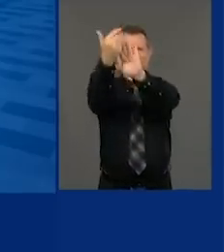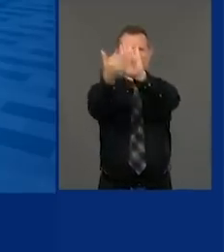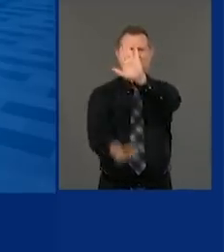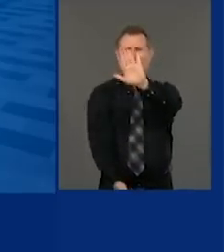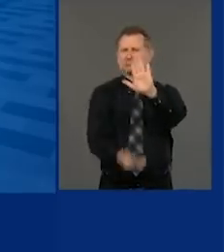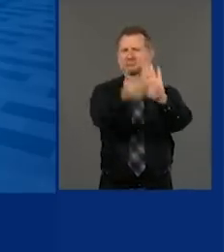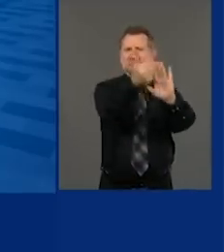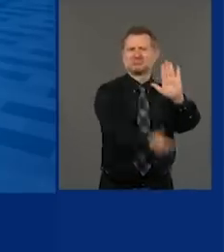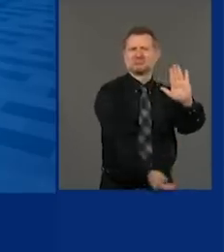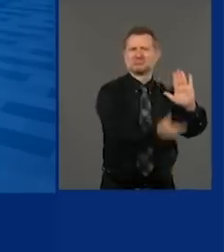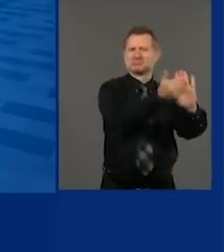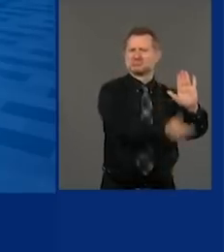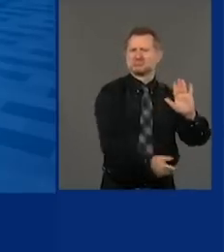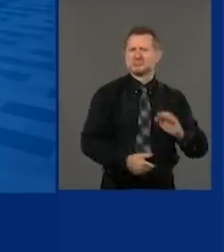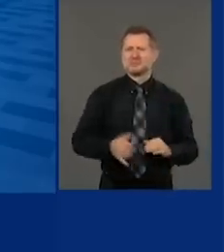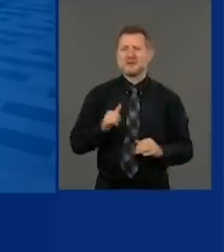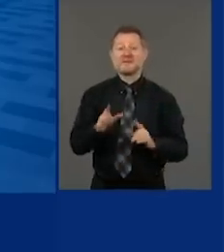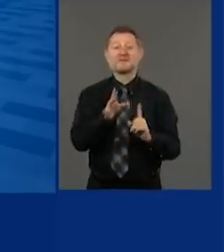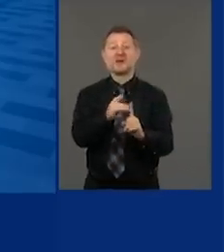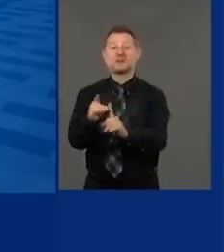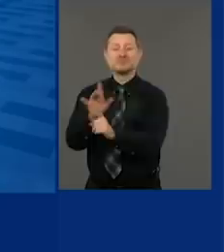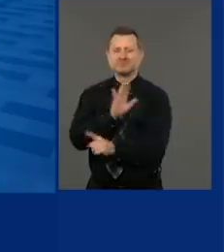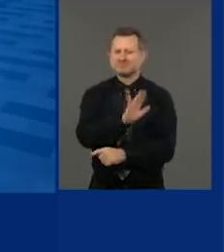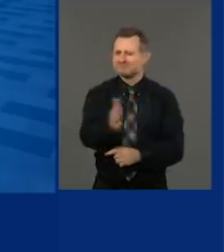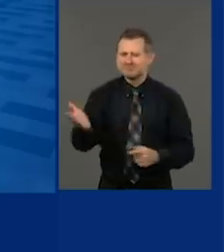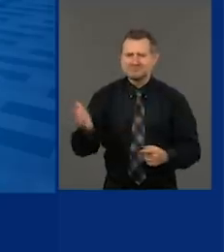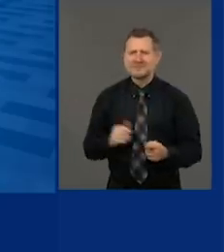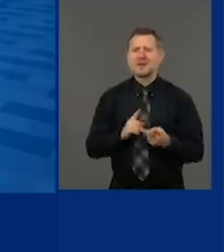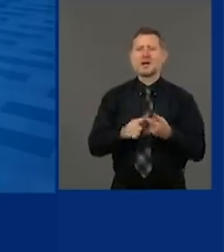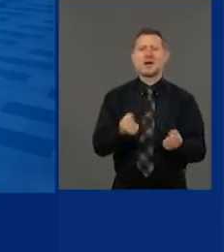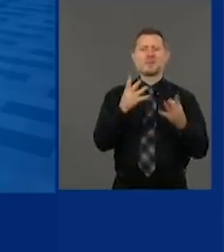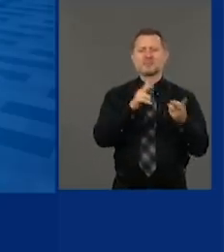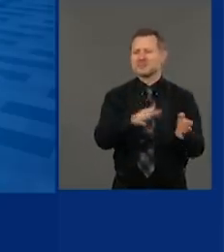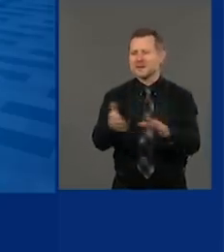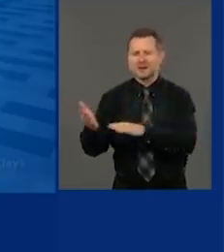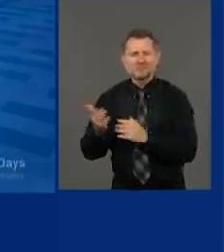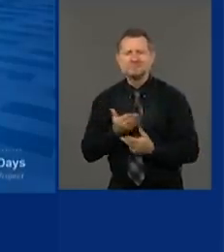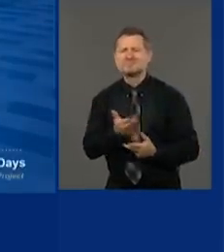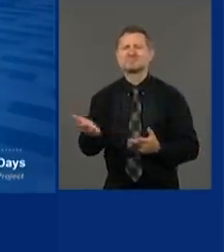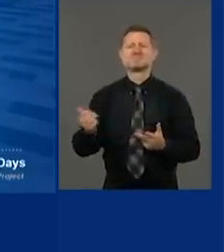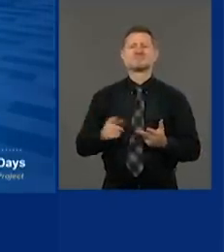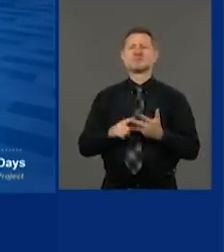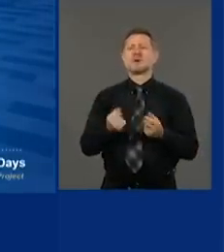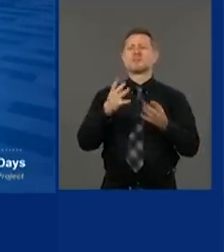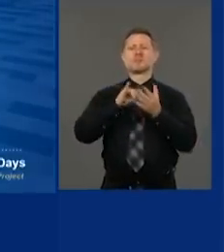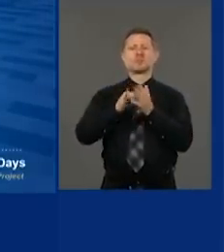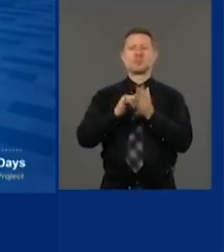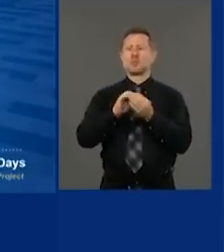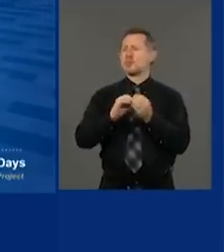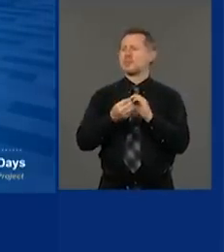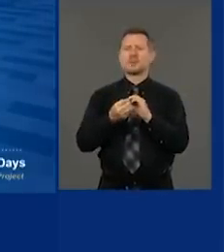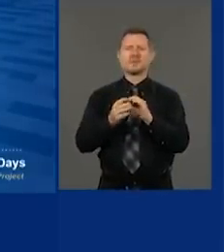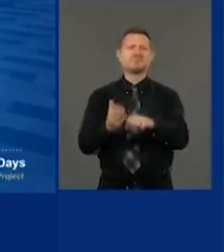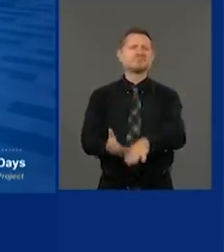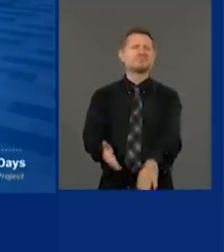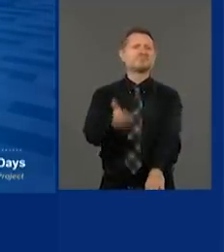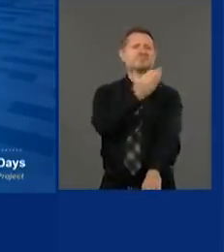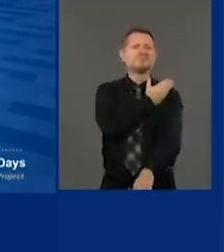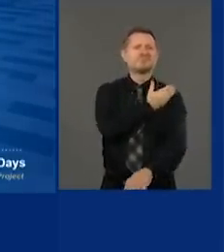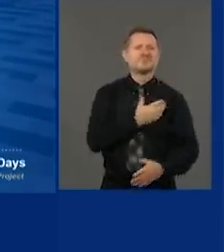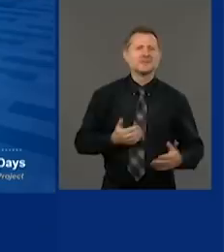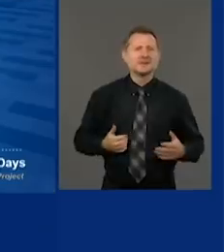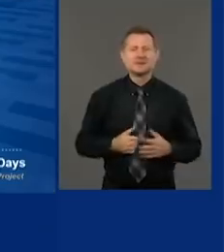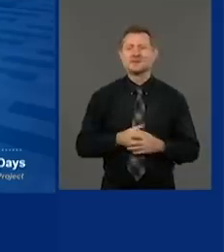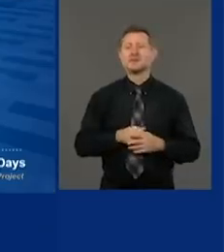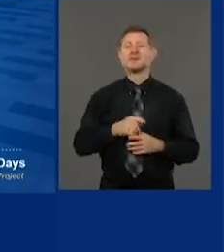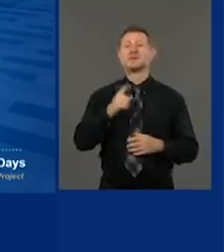Look at the infection rate. New York's numbers have declined while the nation